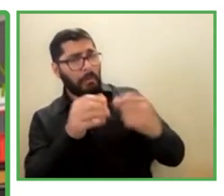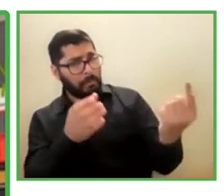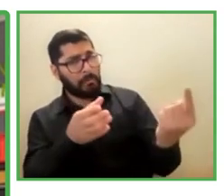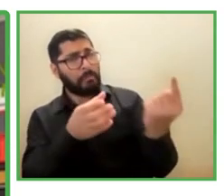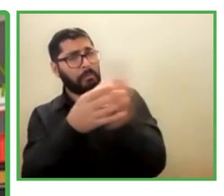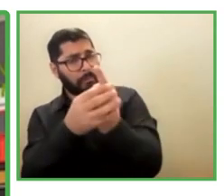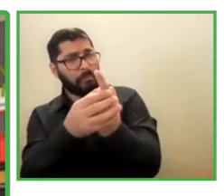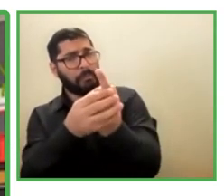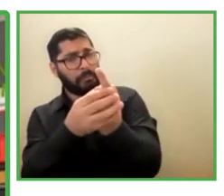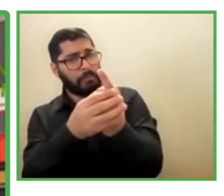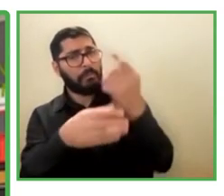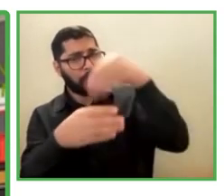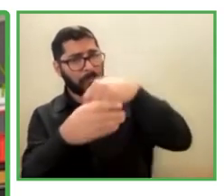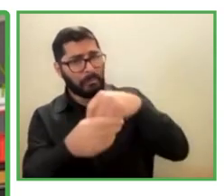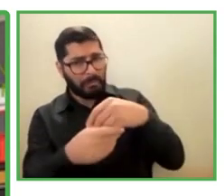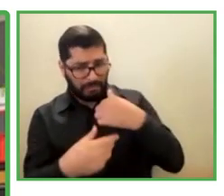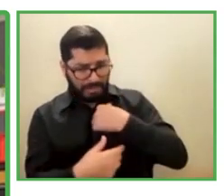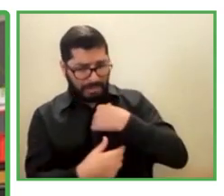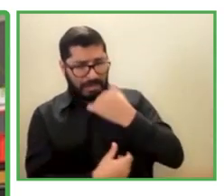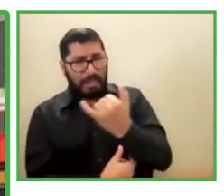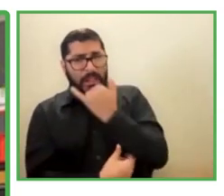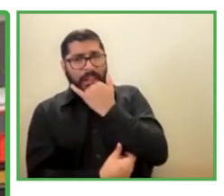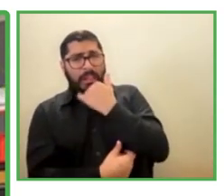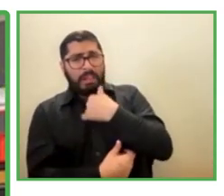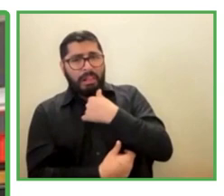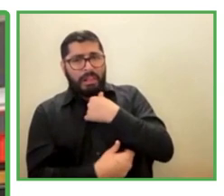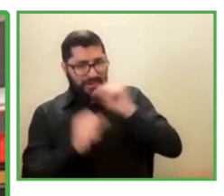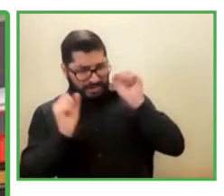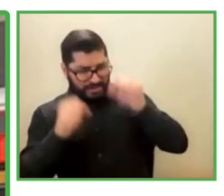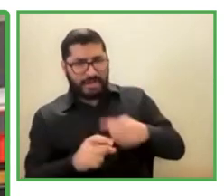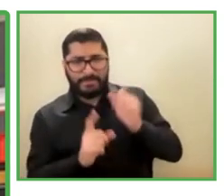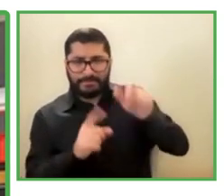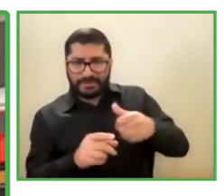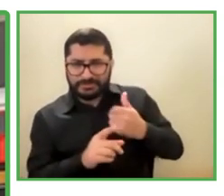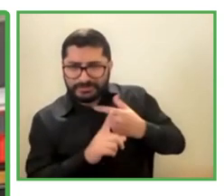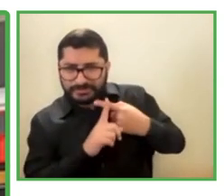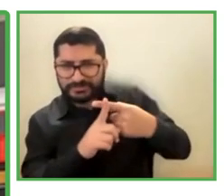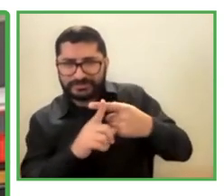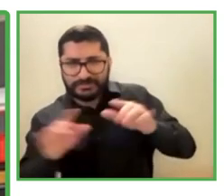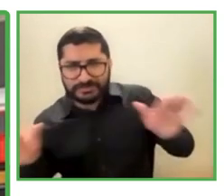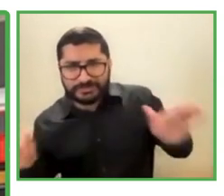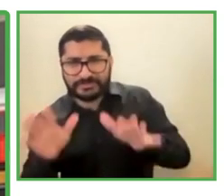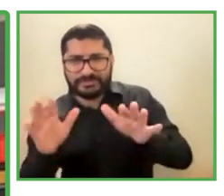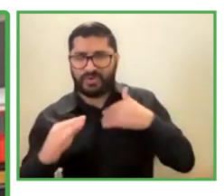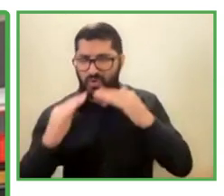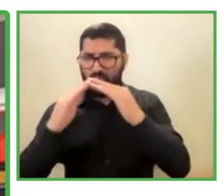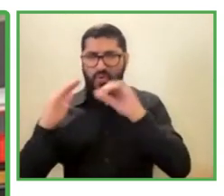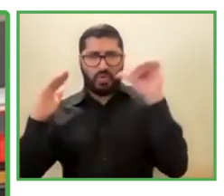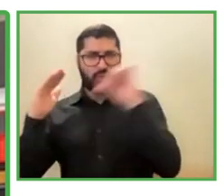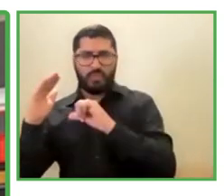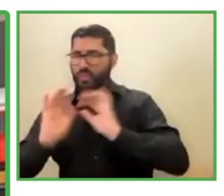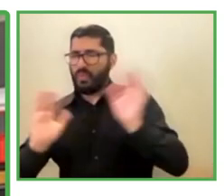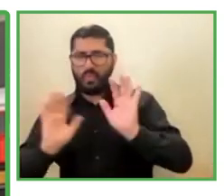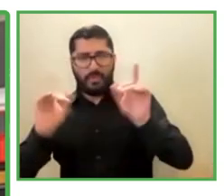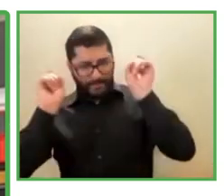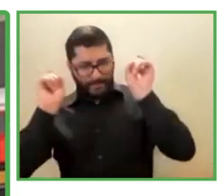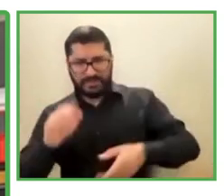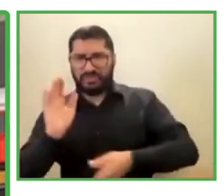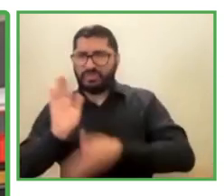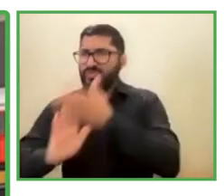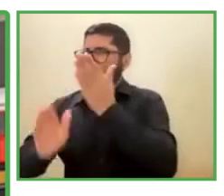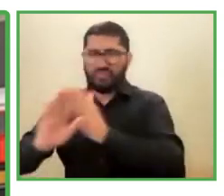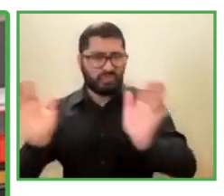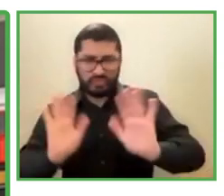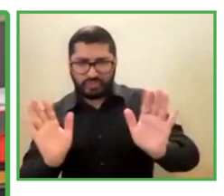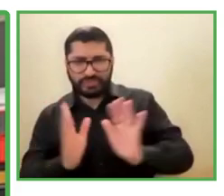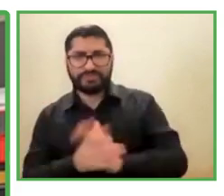to jeopardize her. It was a huge effort to stay home and let her come by herself, and I told her, Lucy, go